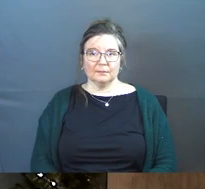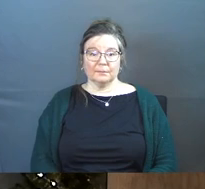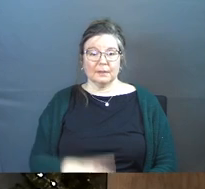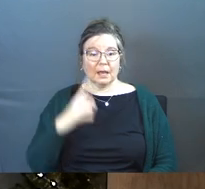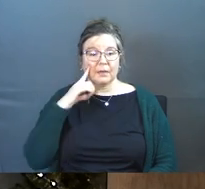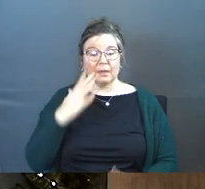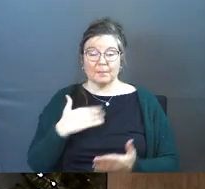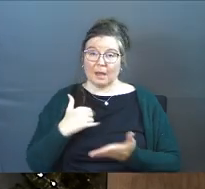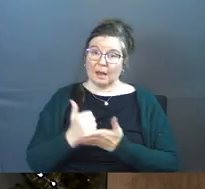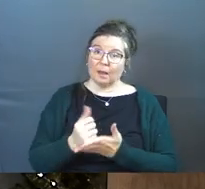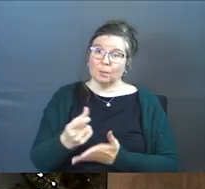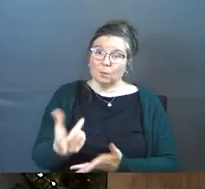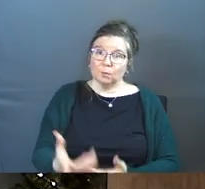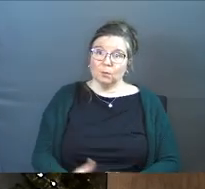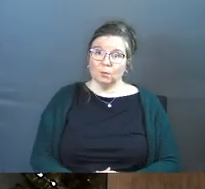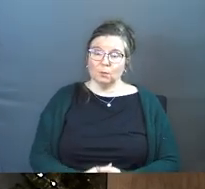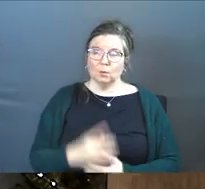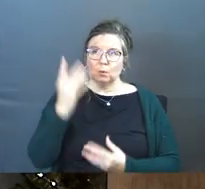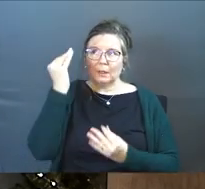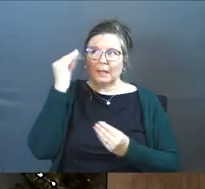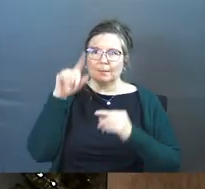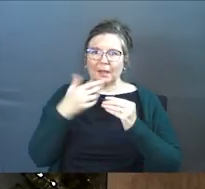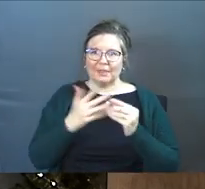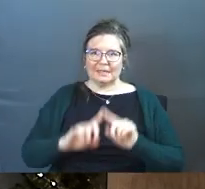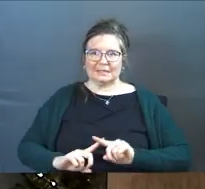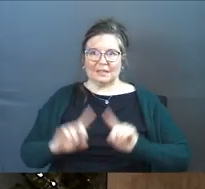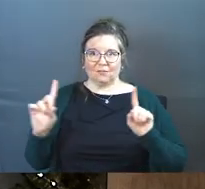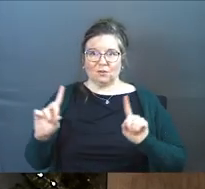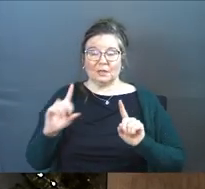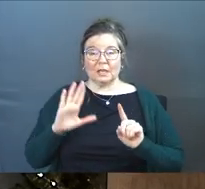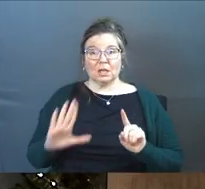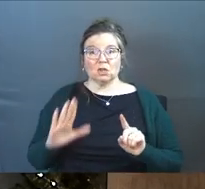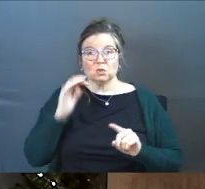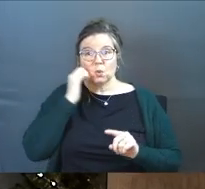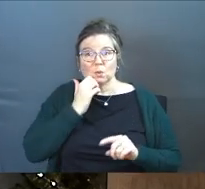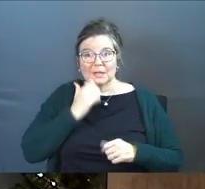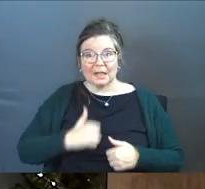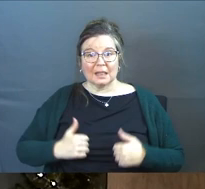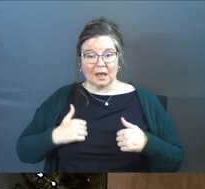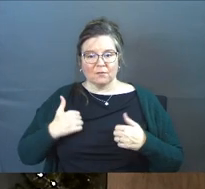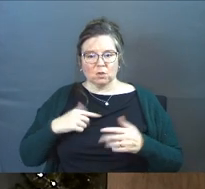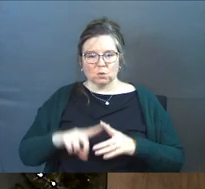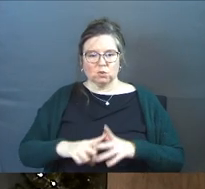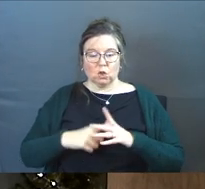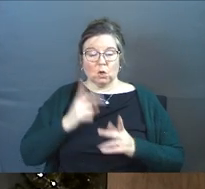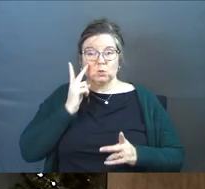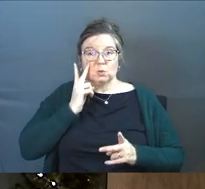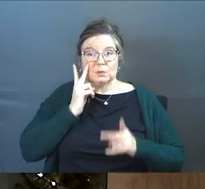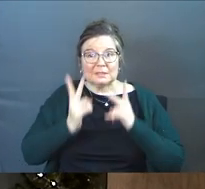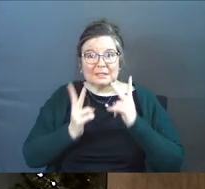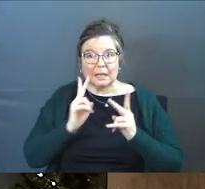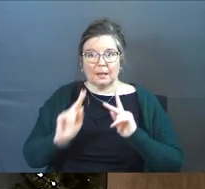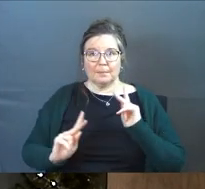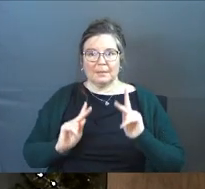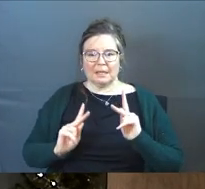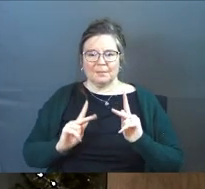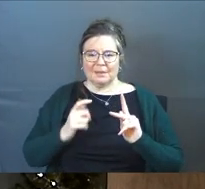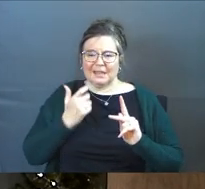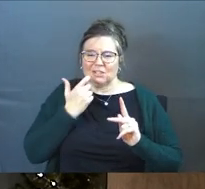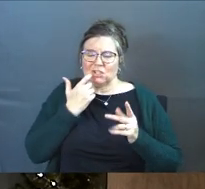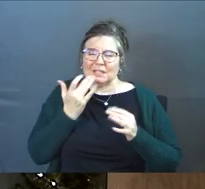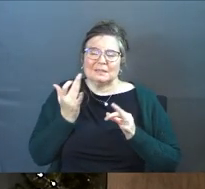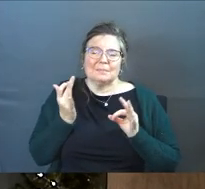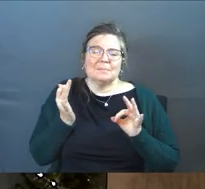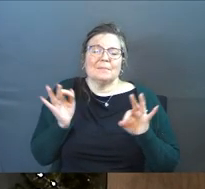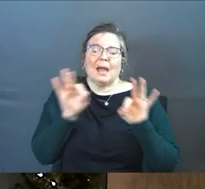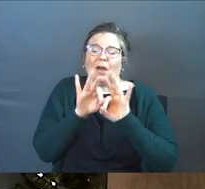I think this might help you to think about things differently in your daily life that you would start to see people that just